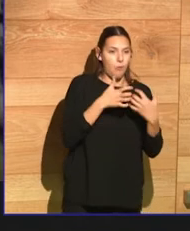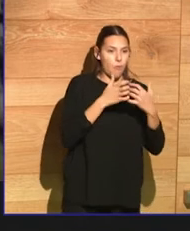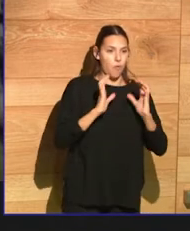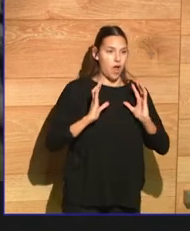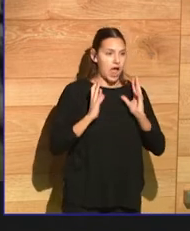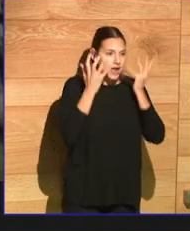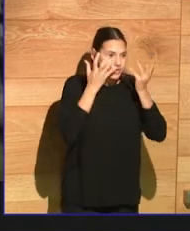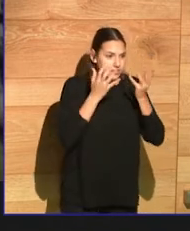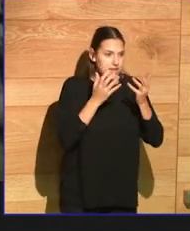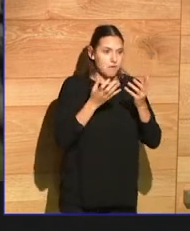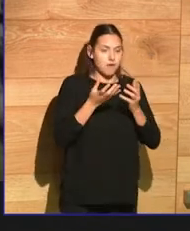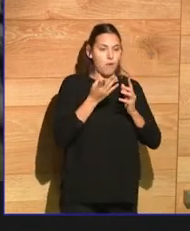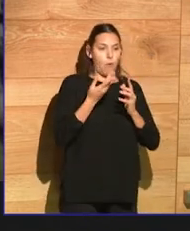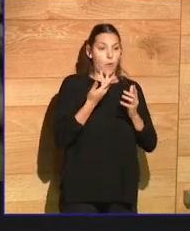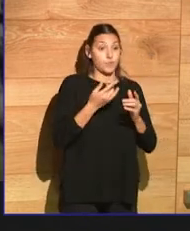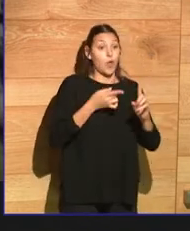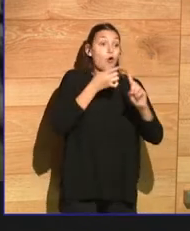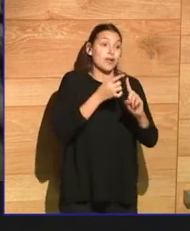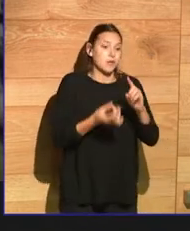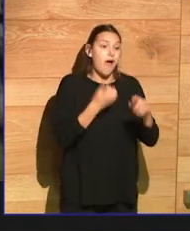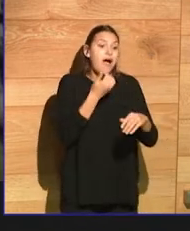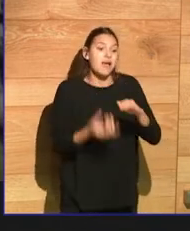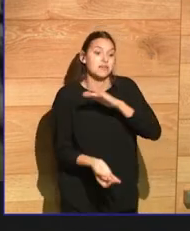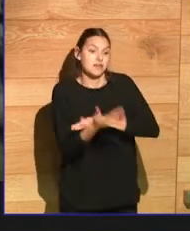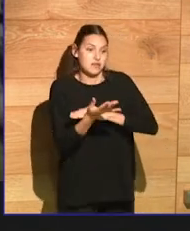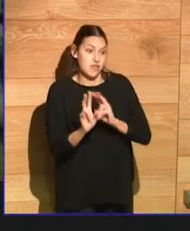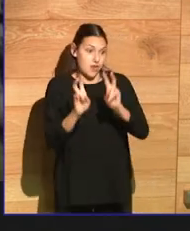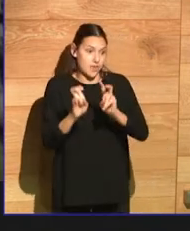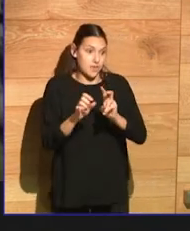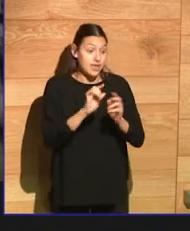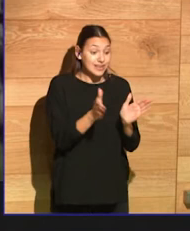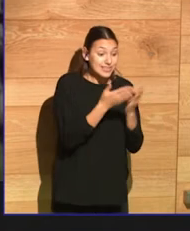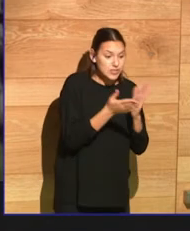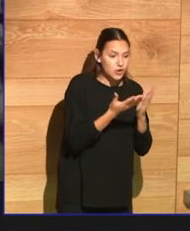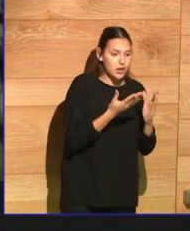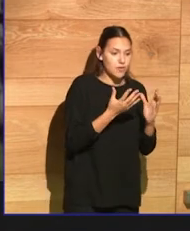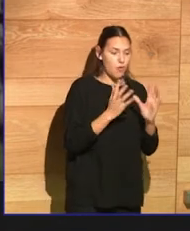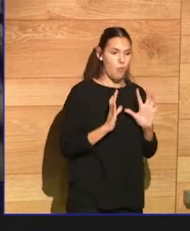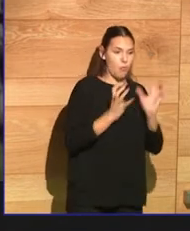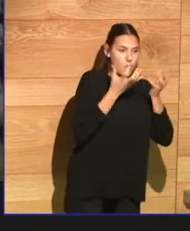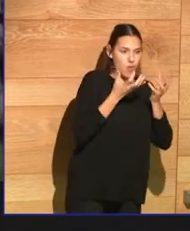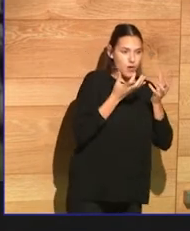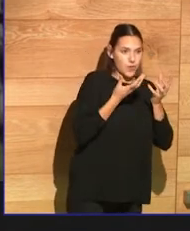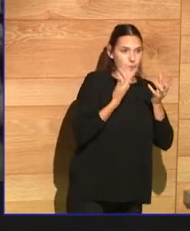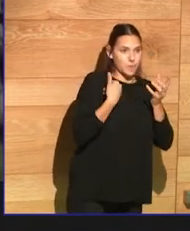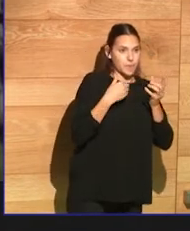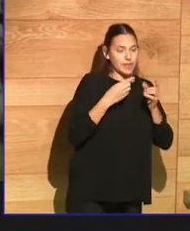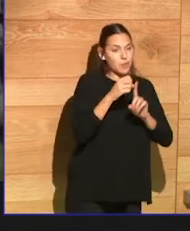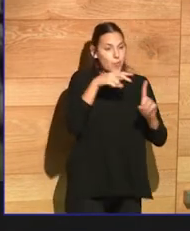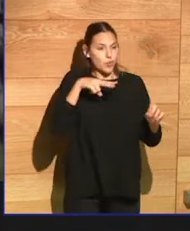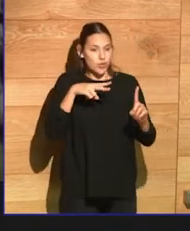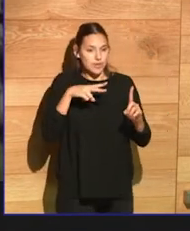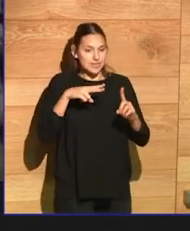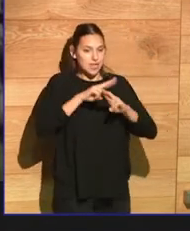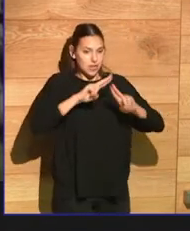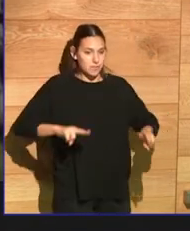those transgressive books have been really condemned as terrorism. So right now, I see the culture veering much more